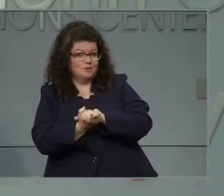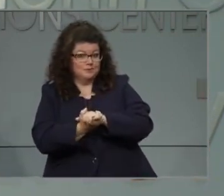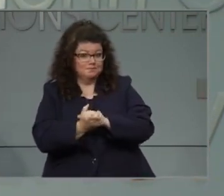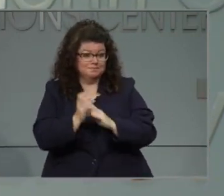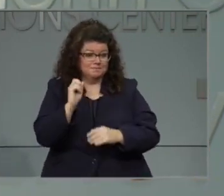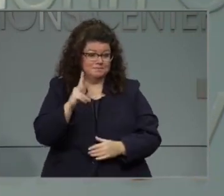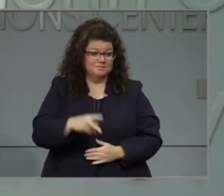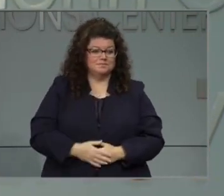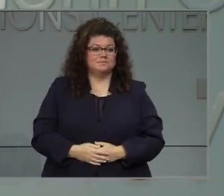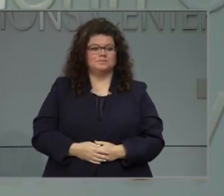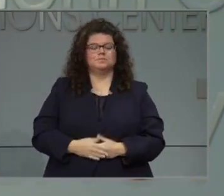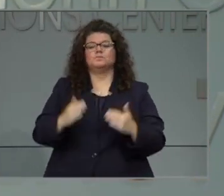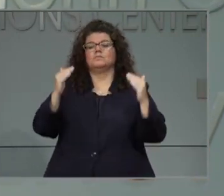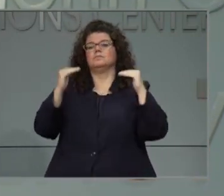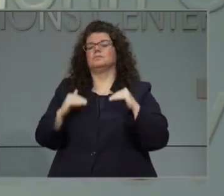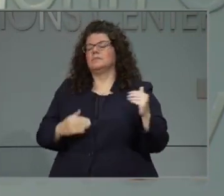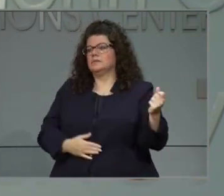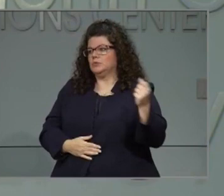Next question, please.